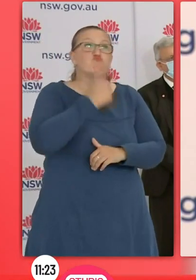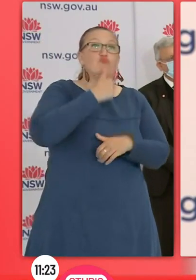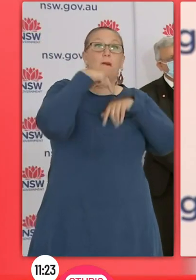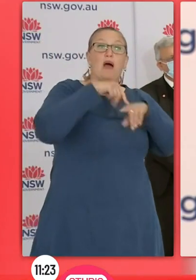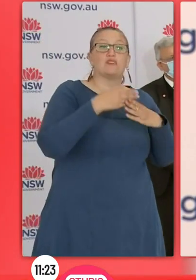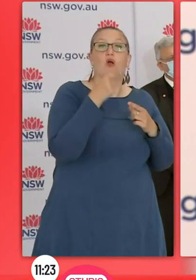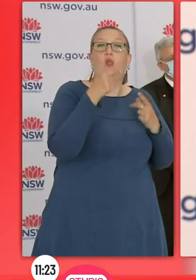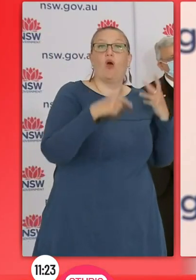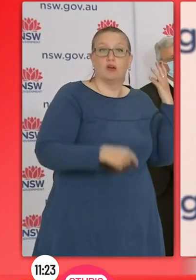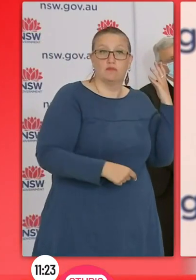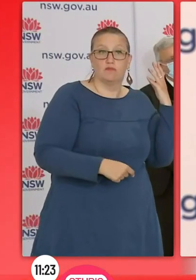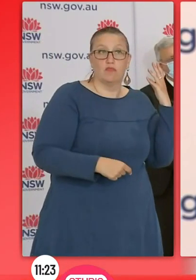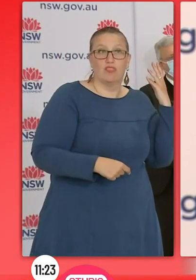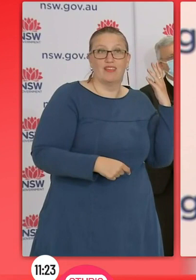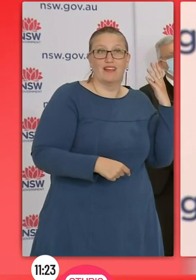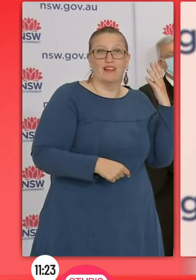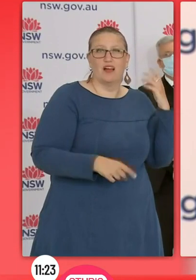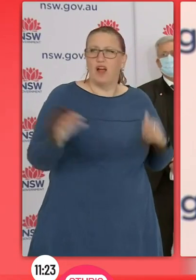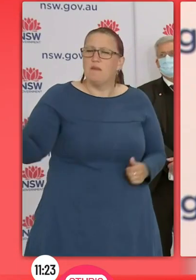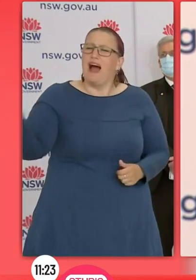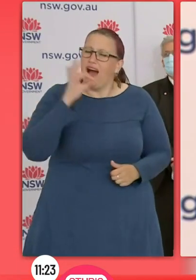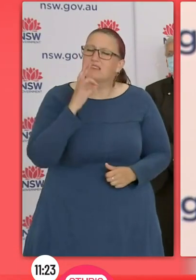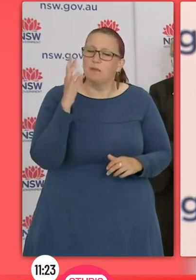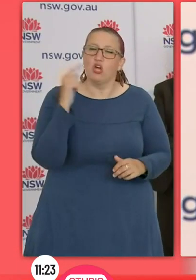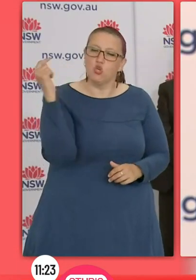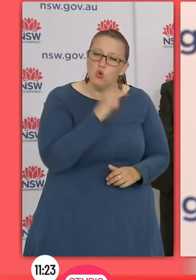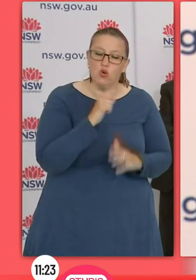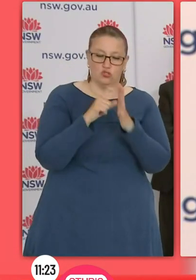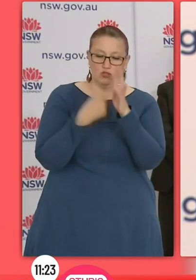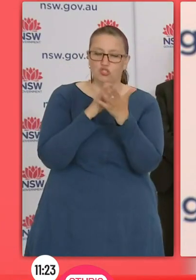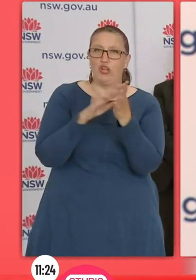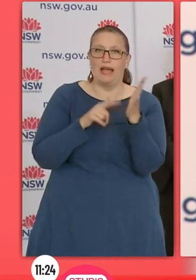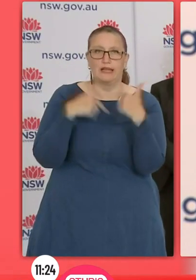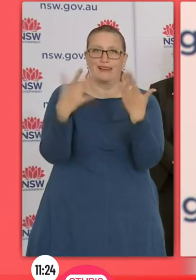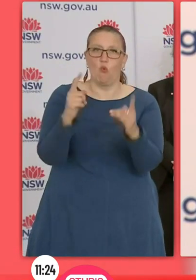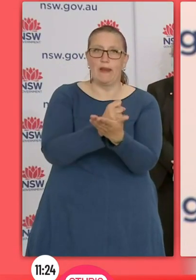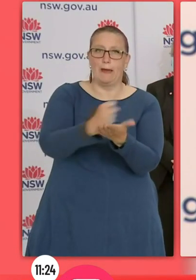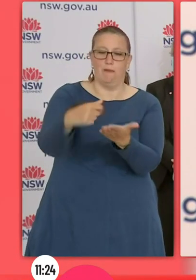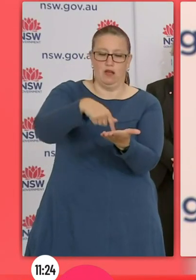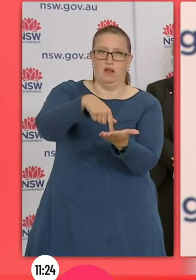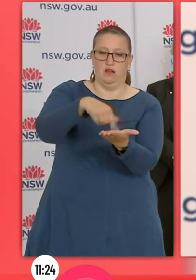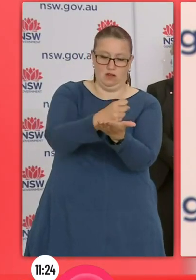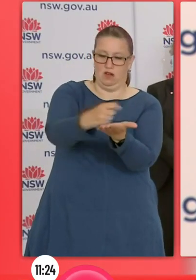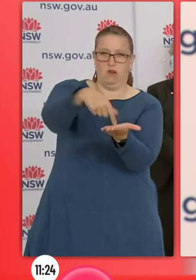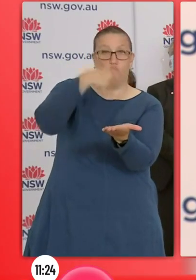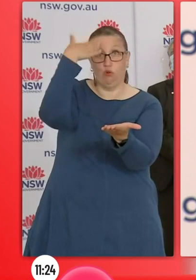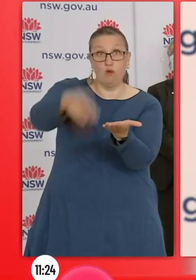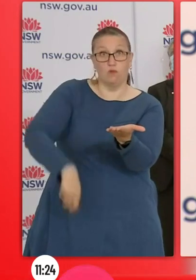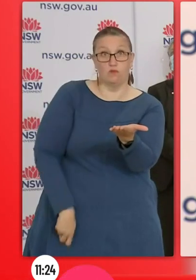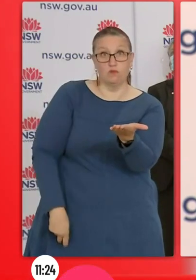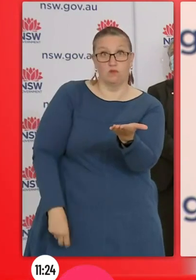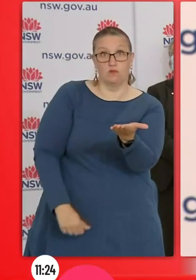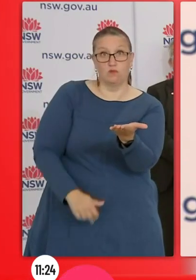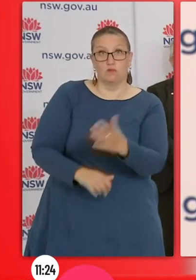we've all publicly read, have varying degrees. advice to you from New South Wales Health? The worst case scenario they've presented to you, you don't recall what that is?